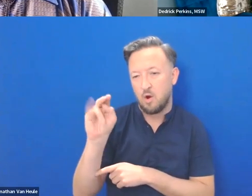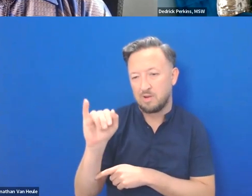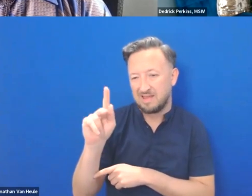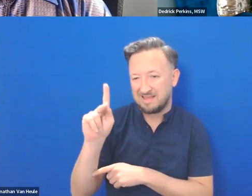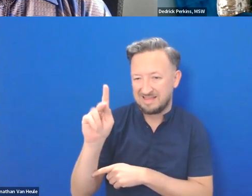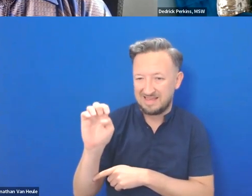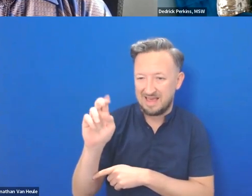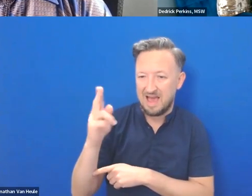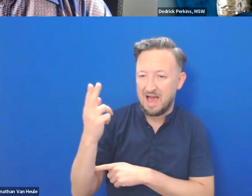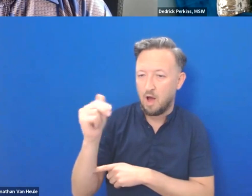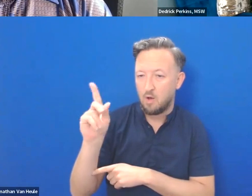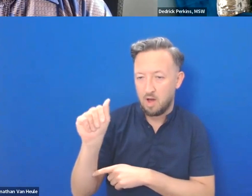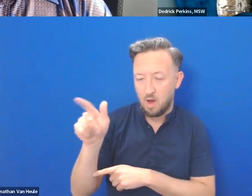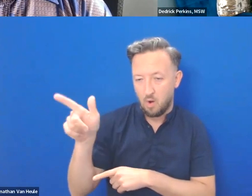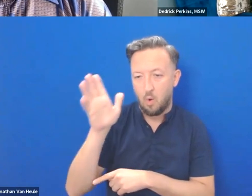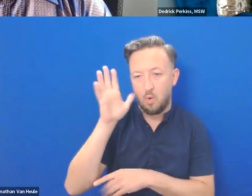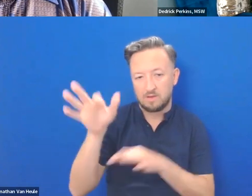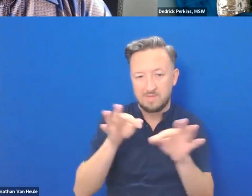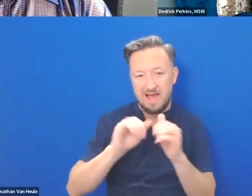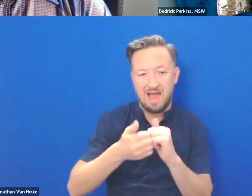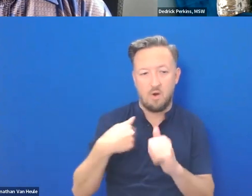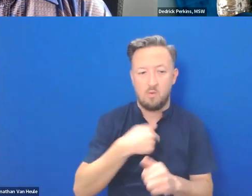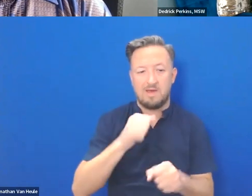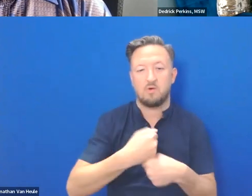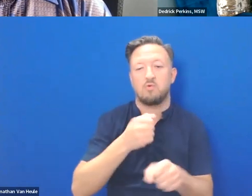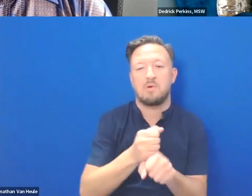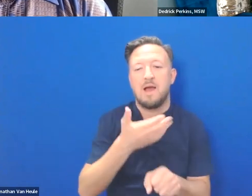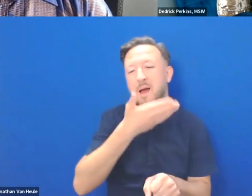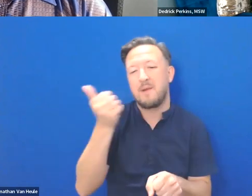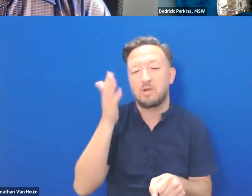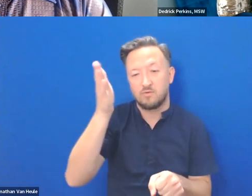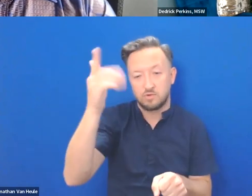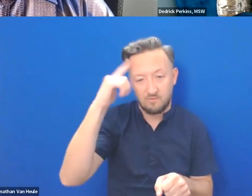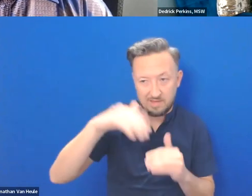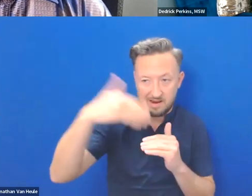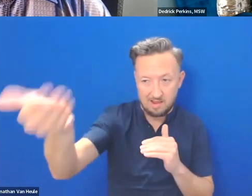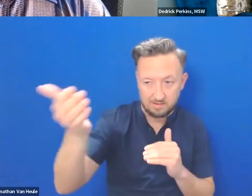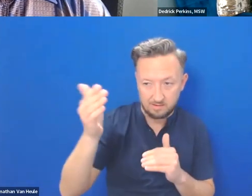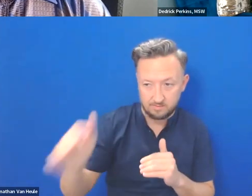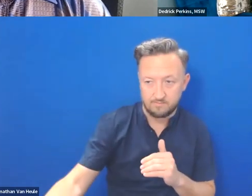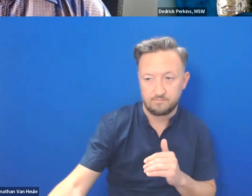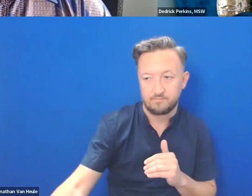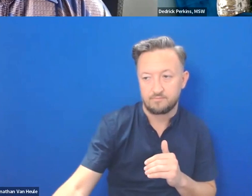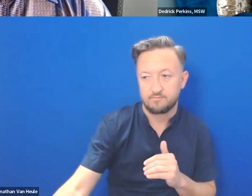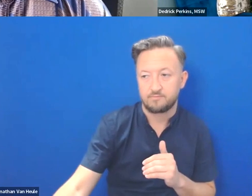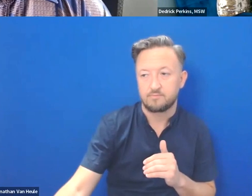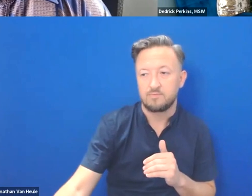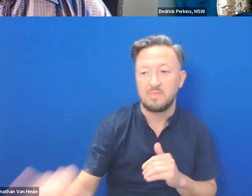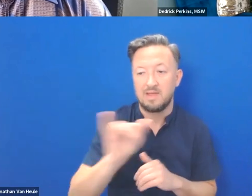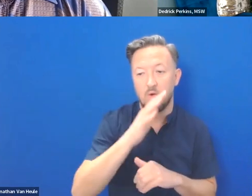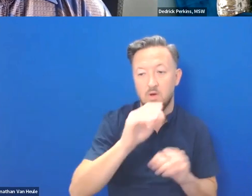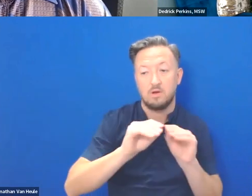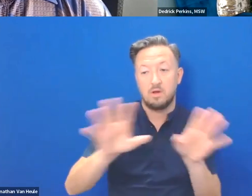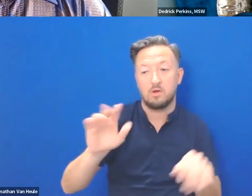where they will discuss how we can create a better future for the next generation. It will broadcast on Thursday, March